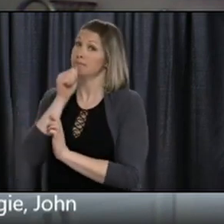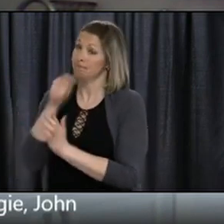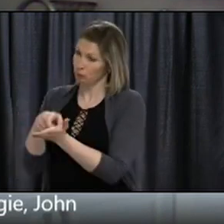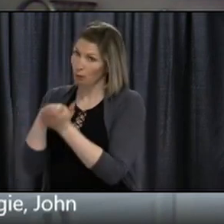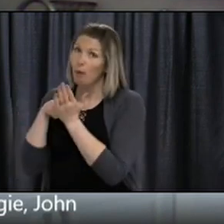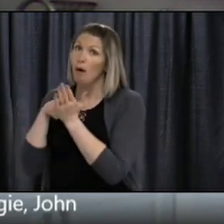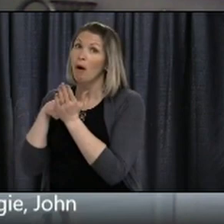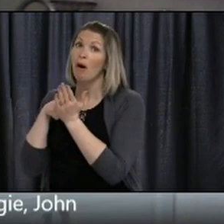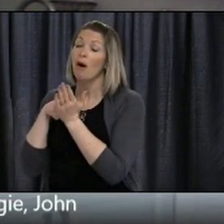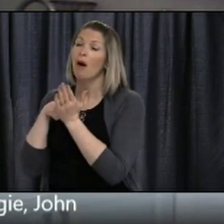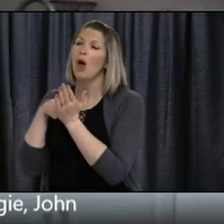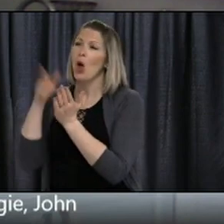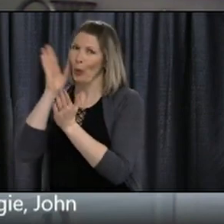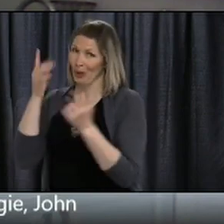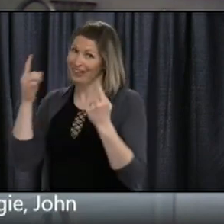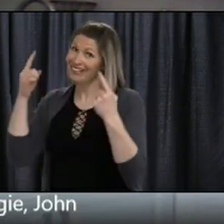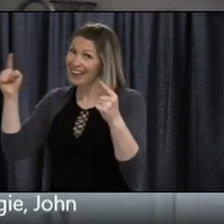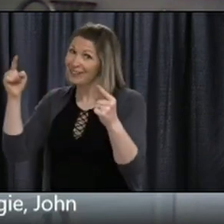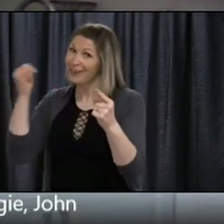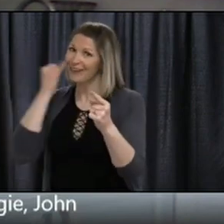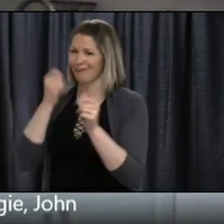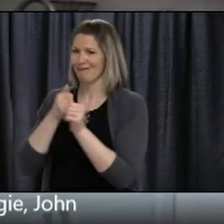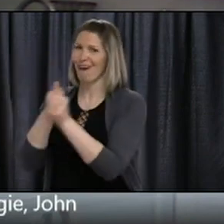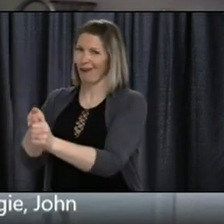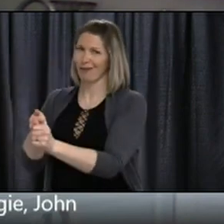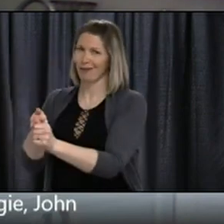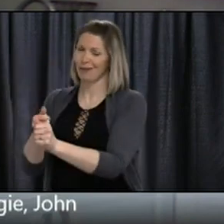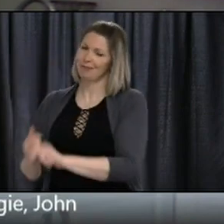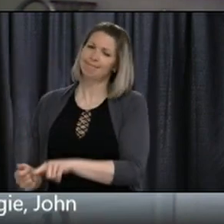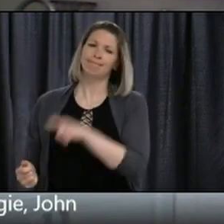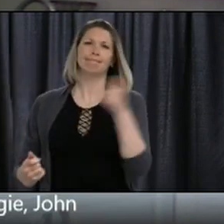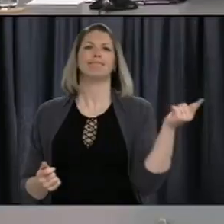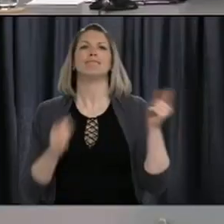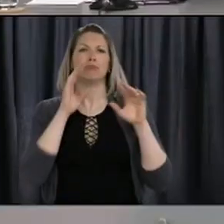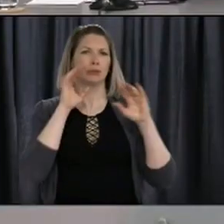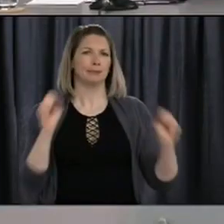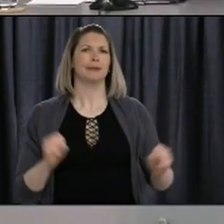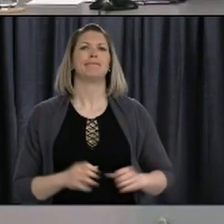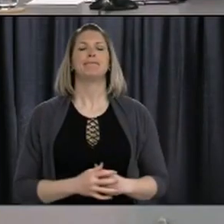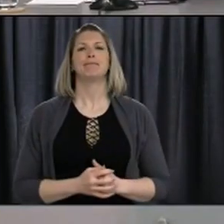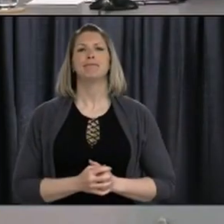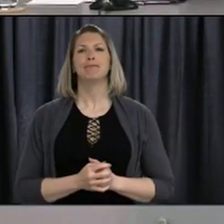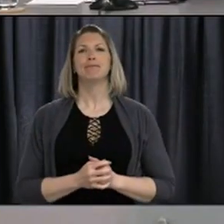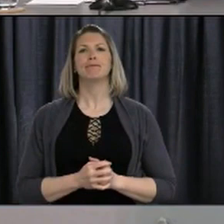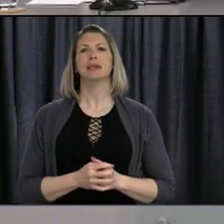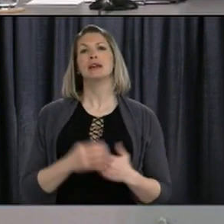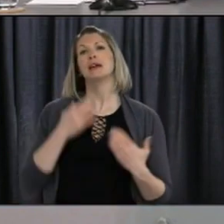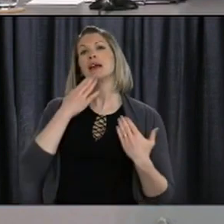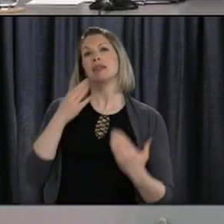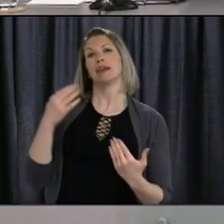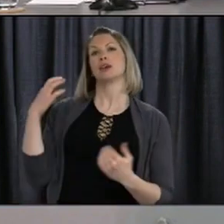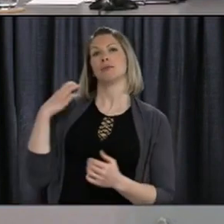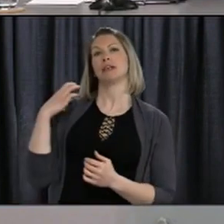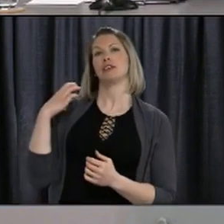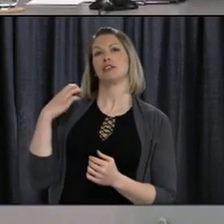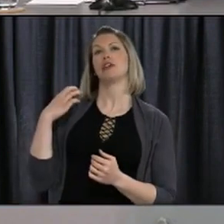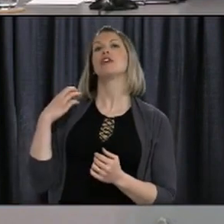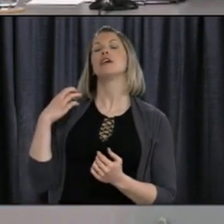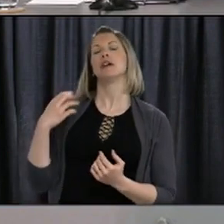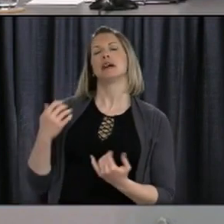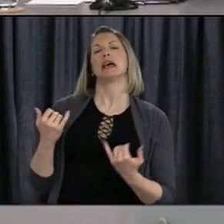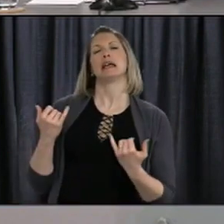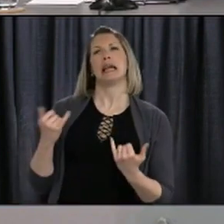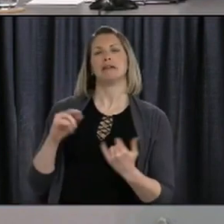I'd hand it back to you for the rest of the event. Well, thank you, Minister. We now turn it over to the media for